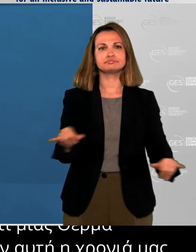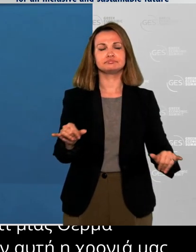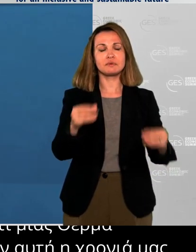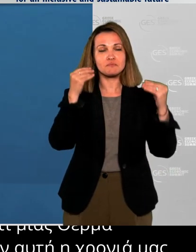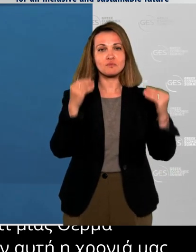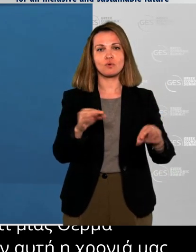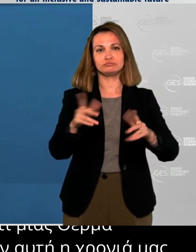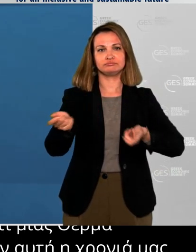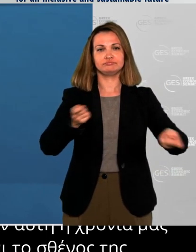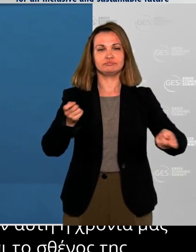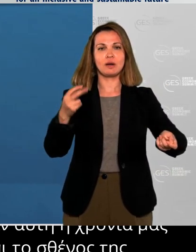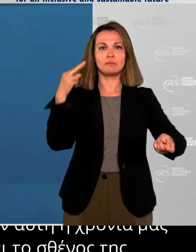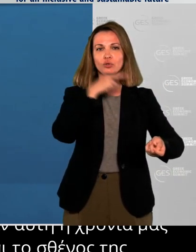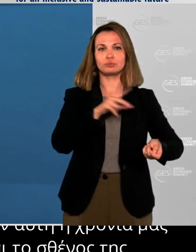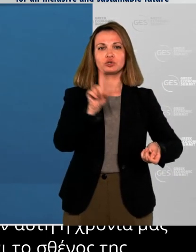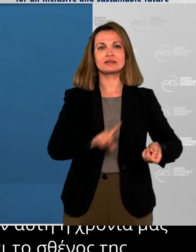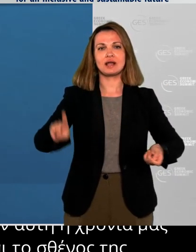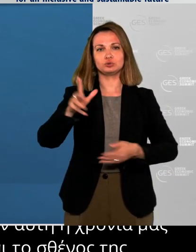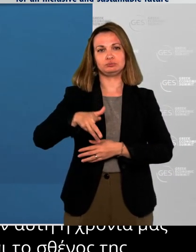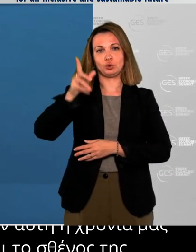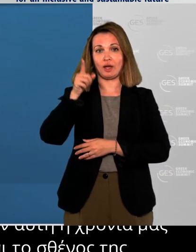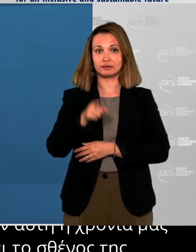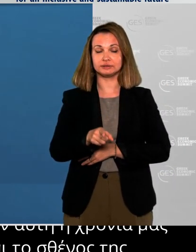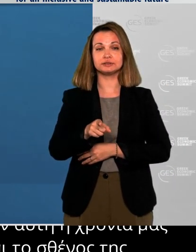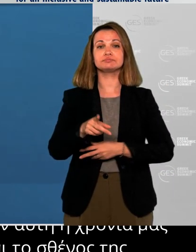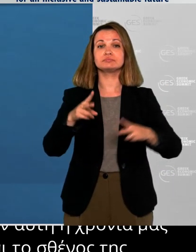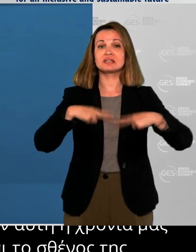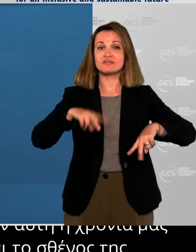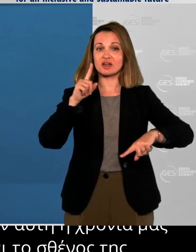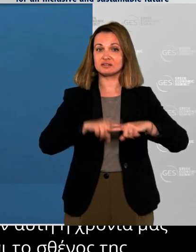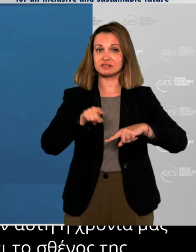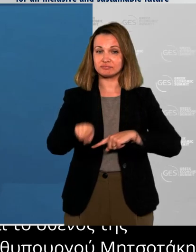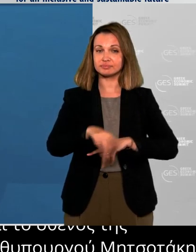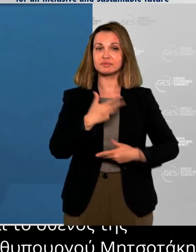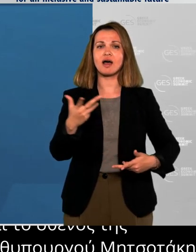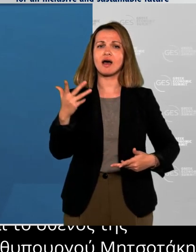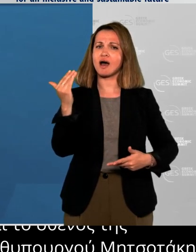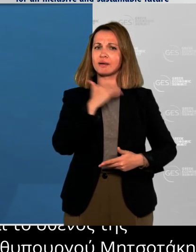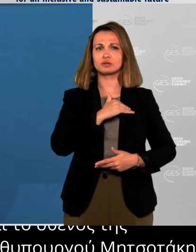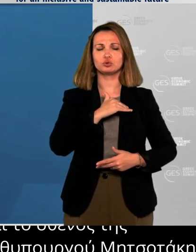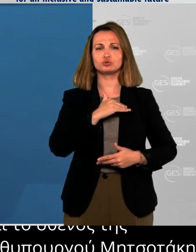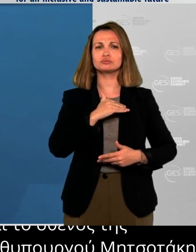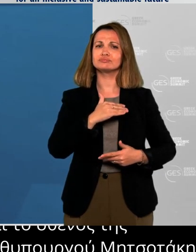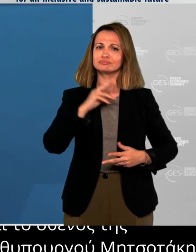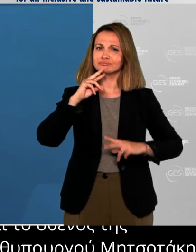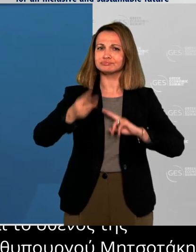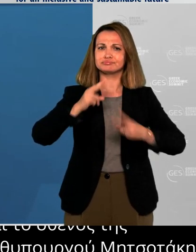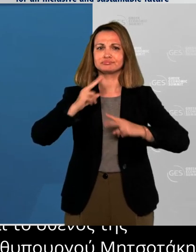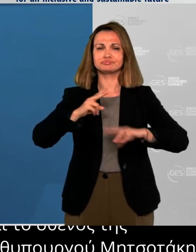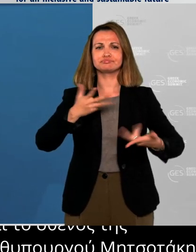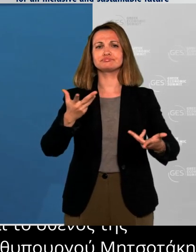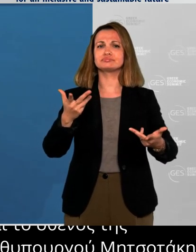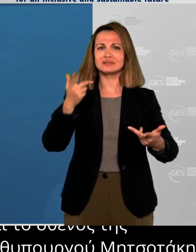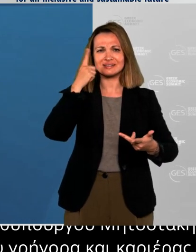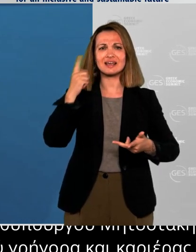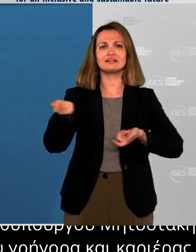government acted promptly and swiftly this past year. They got ahead of the rest of the world in introducing digital